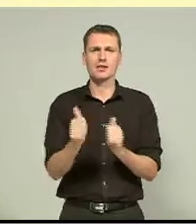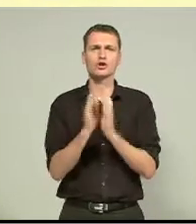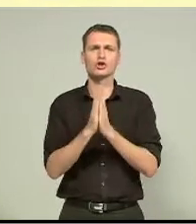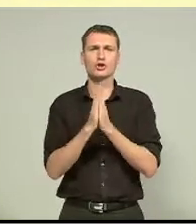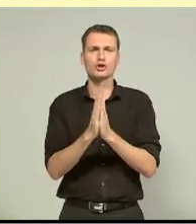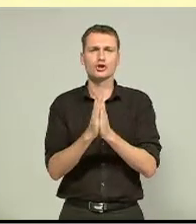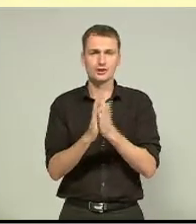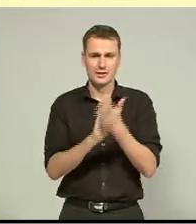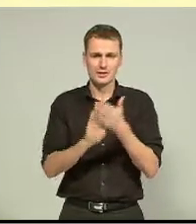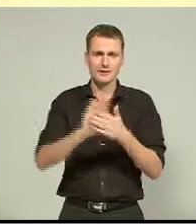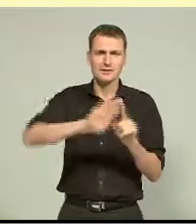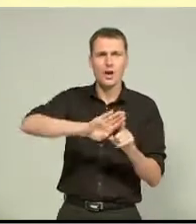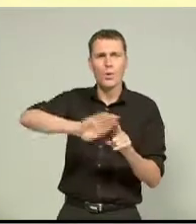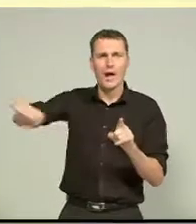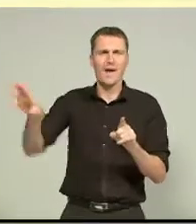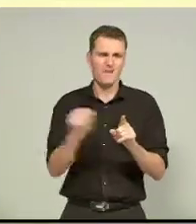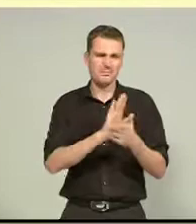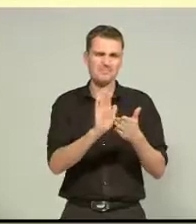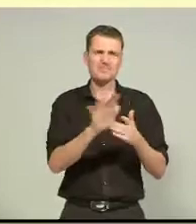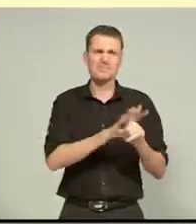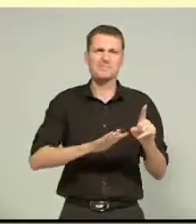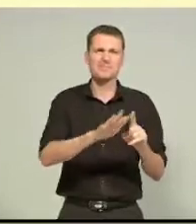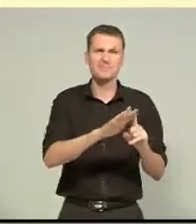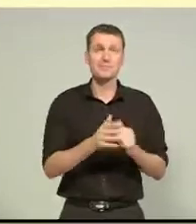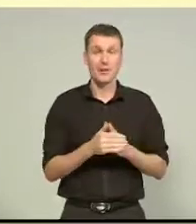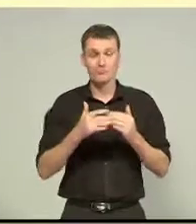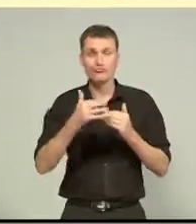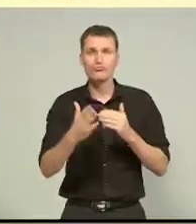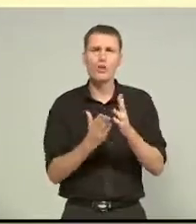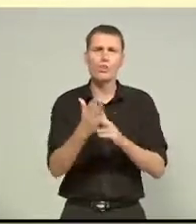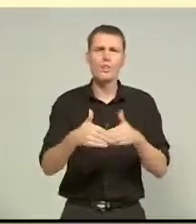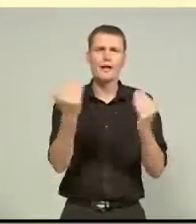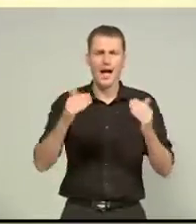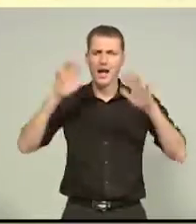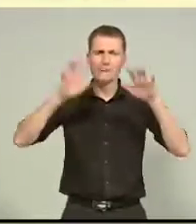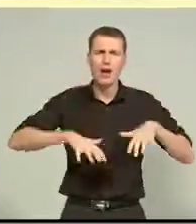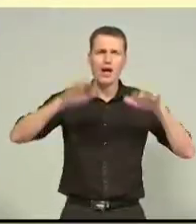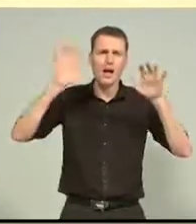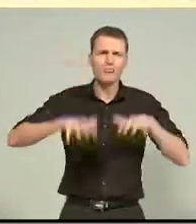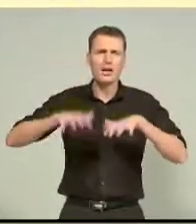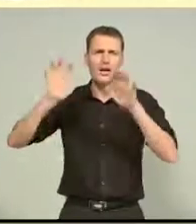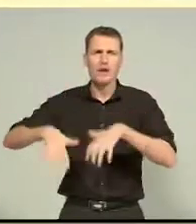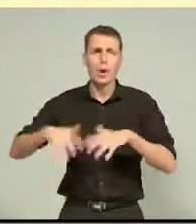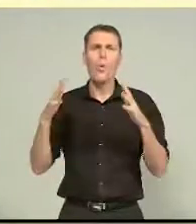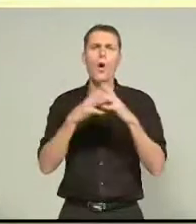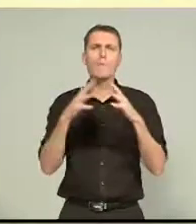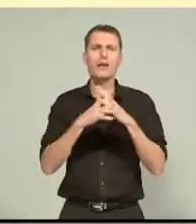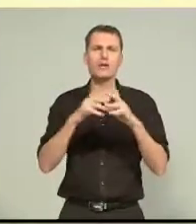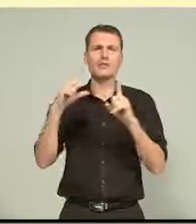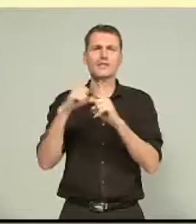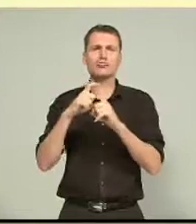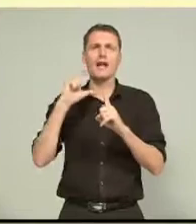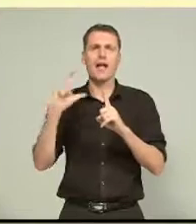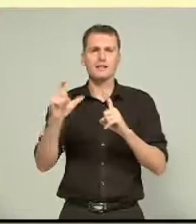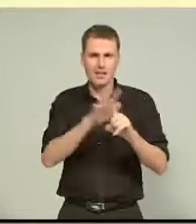remove them from the actual contamination. As the day unfolded and the rain continued to pour, the Waimakadere District Council were